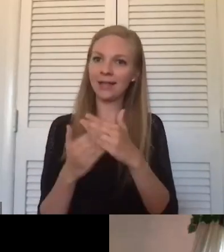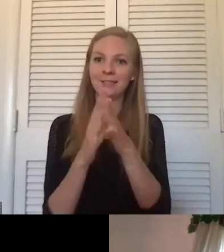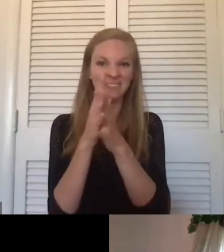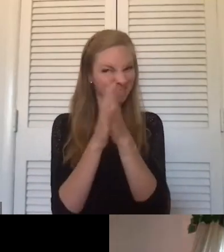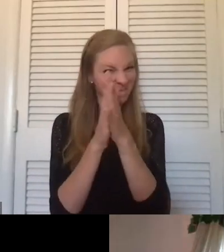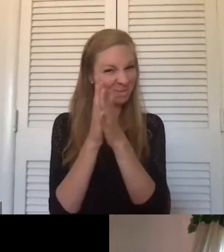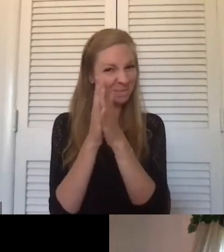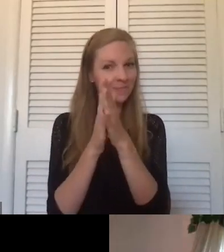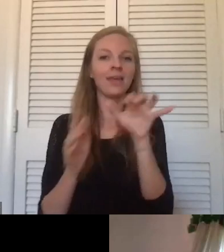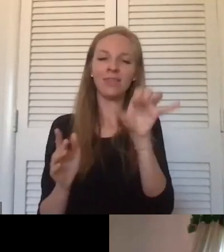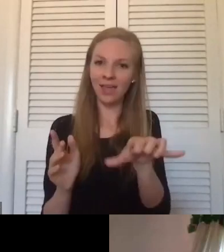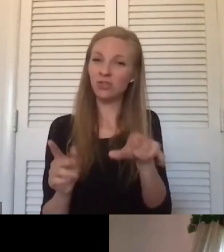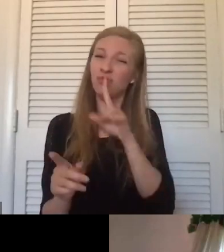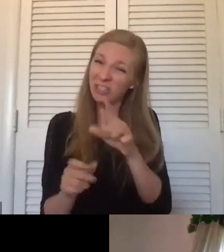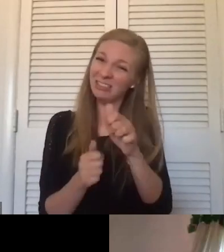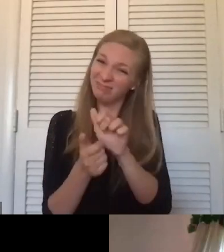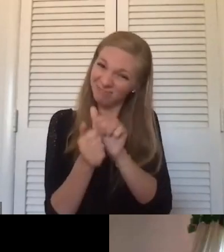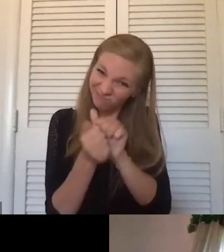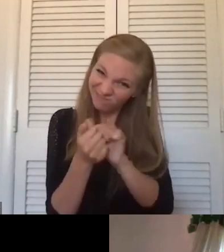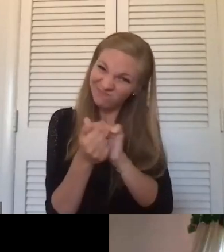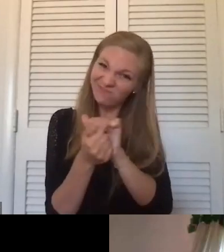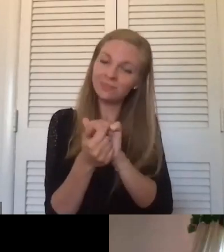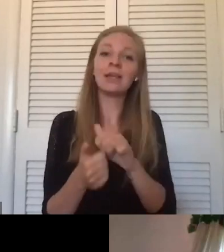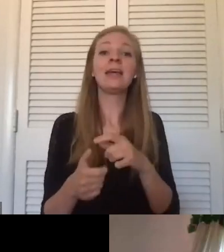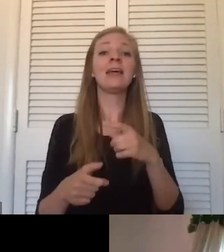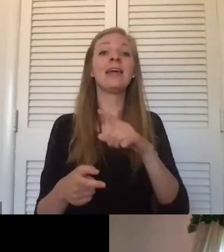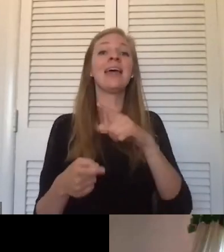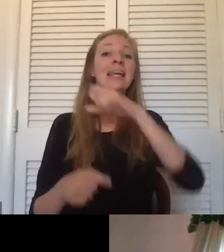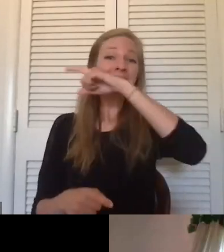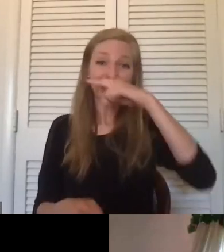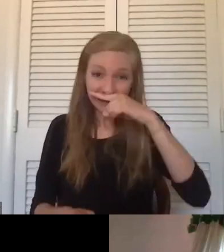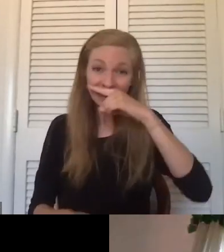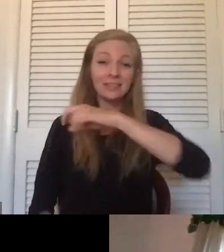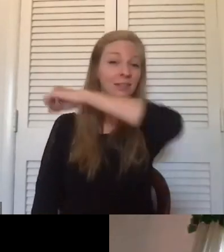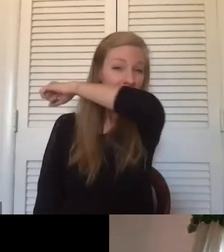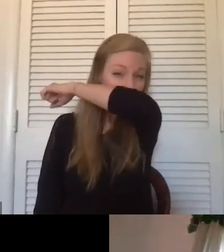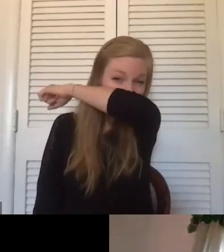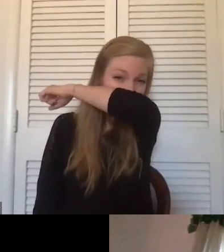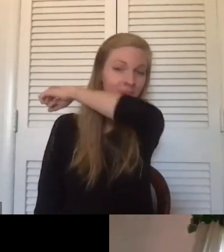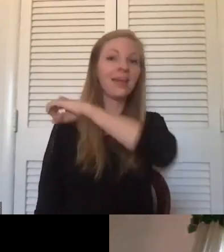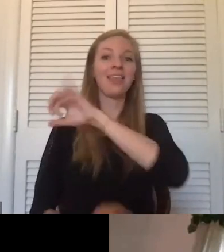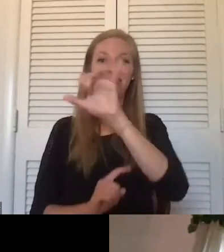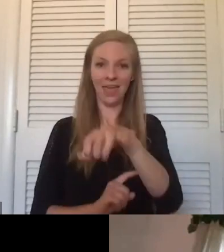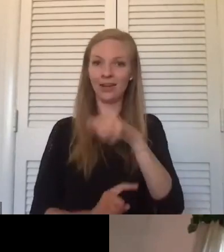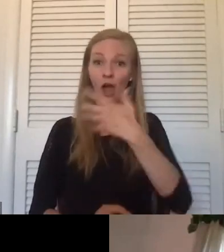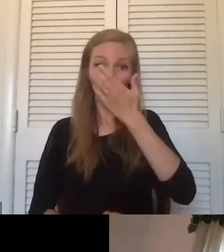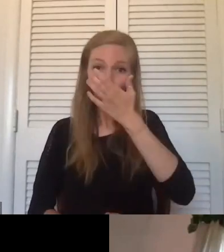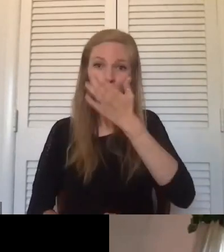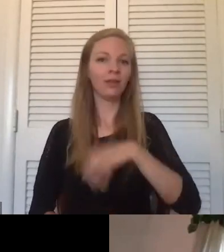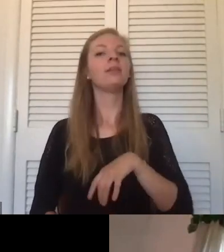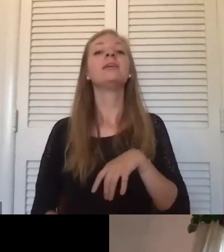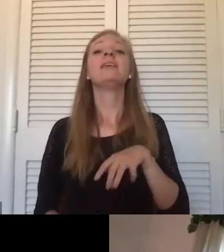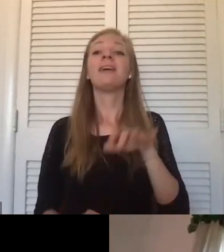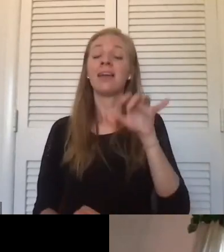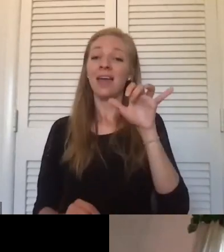like this. So you really wash your hands and then sneeze in your sleep. Put your nose down to your forearm. And it